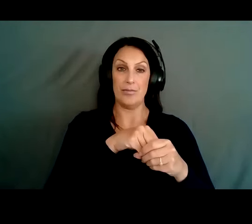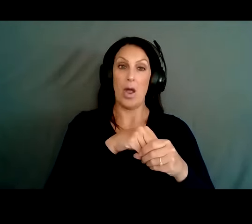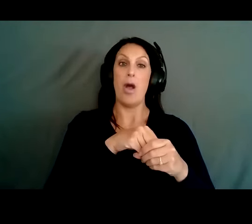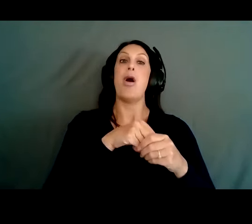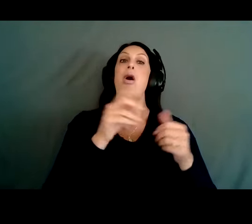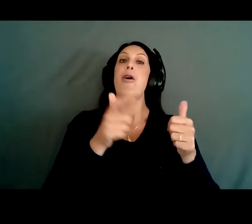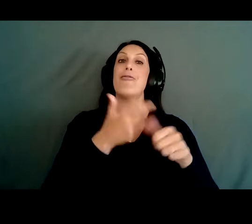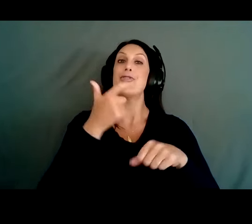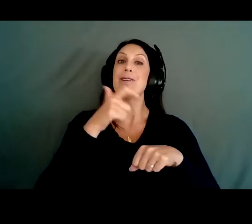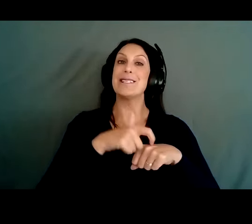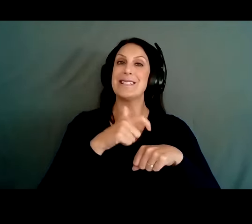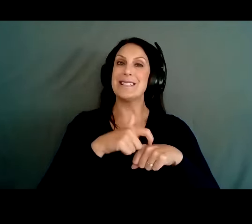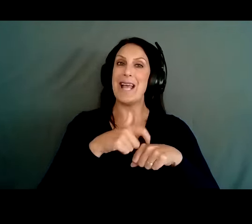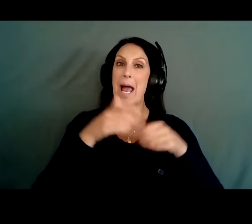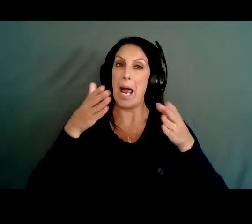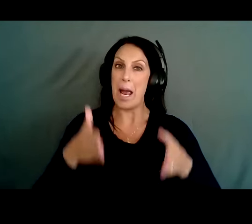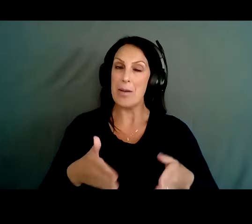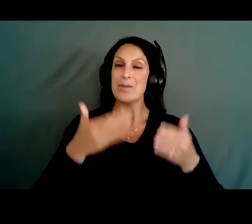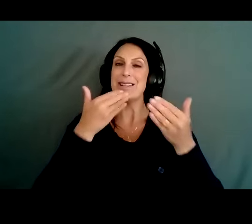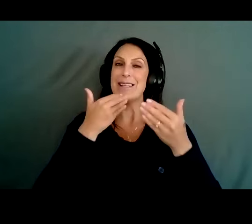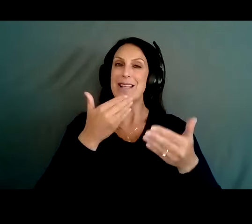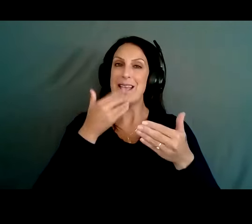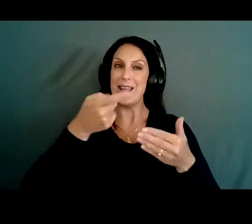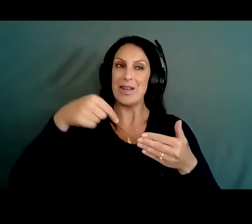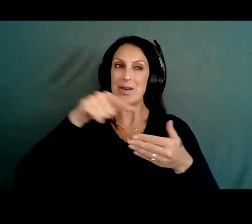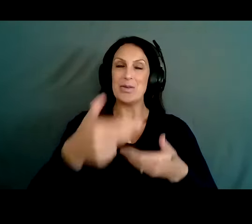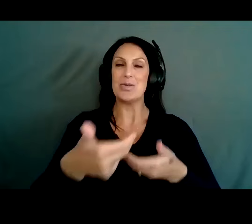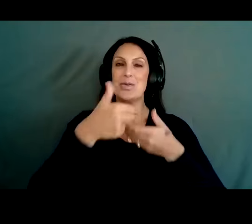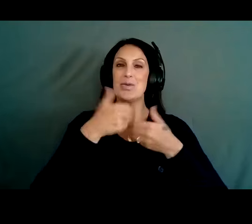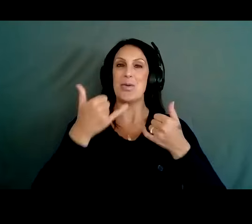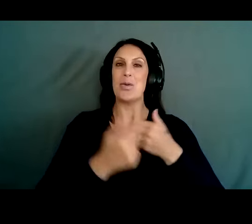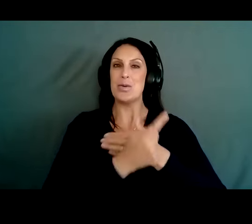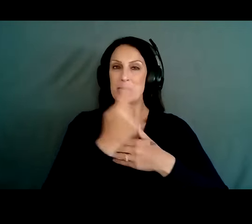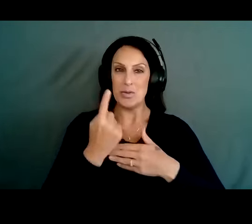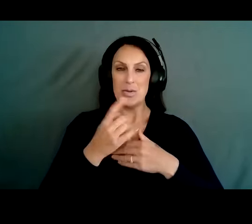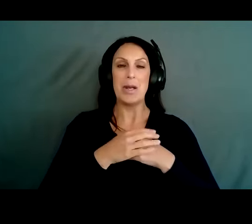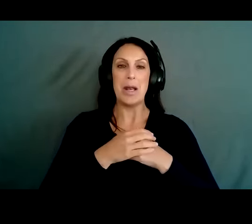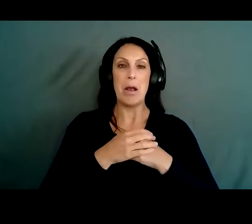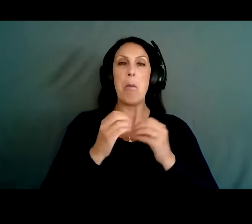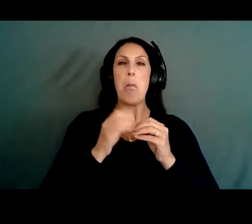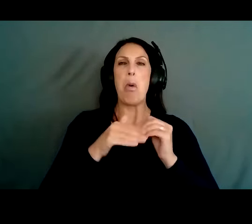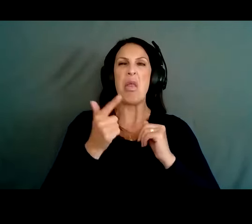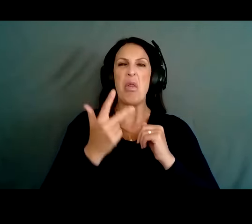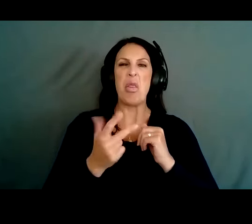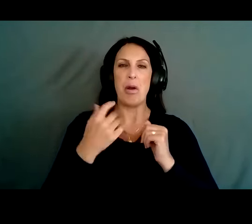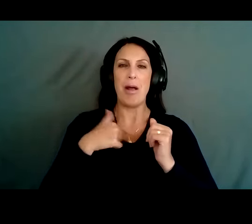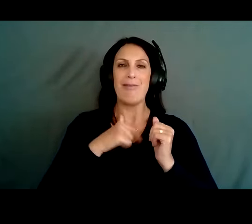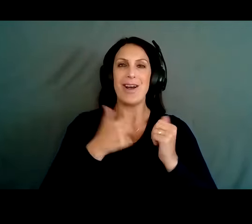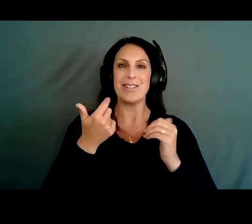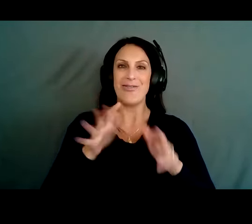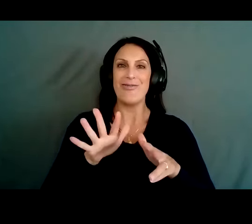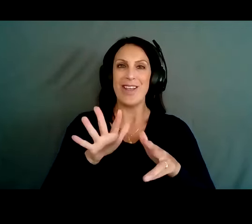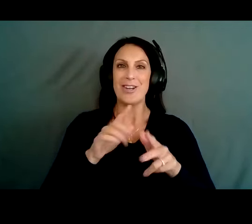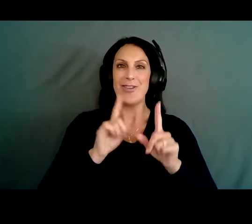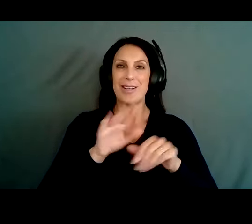first-timers. Welcome. We're so glad to have you here with us today. And then a little more than a third of us have been to all three. So